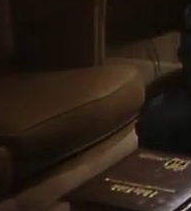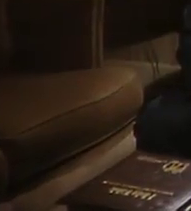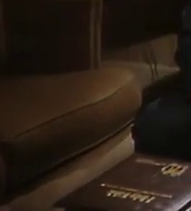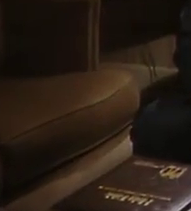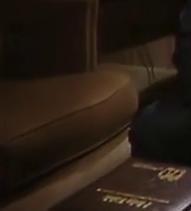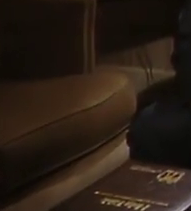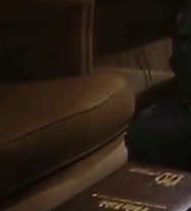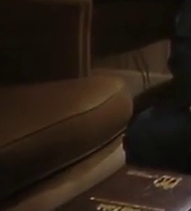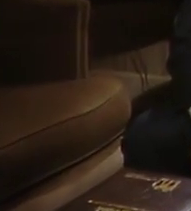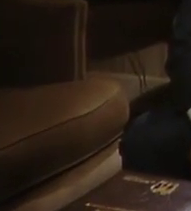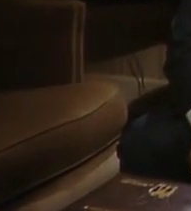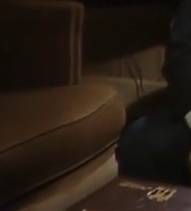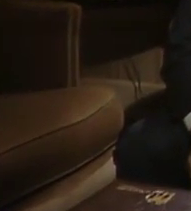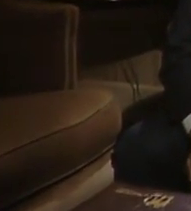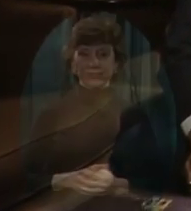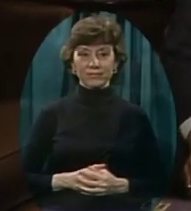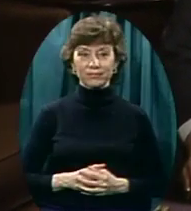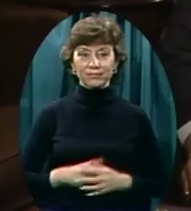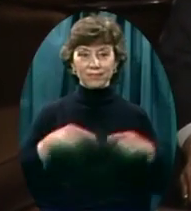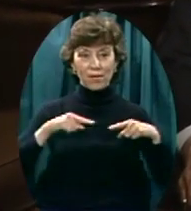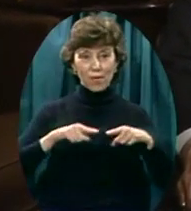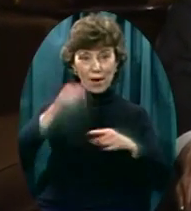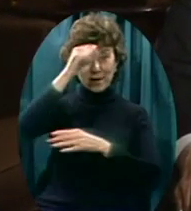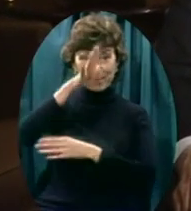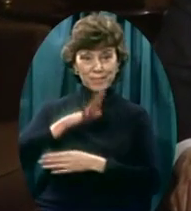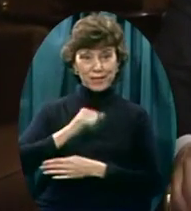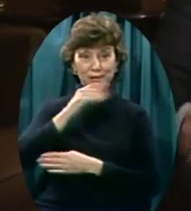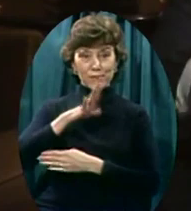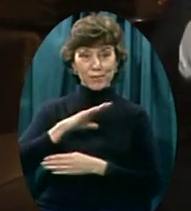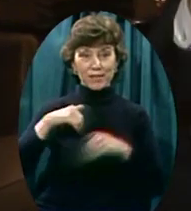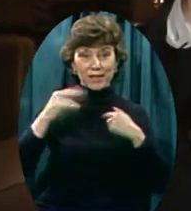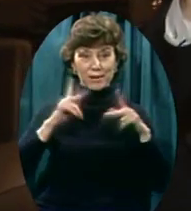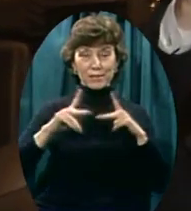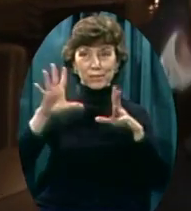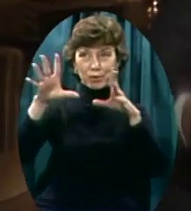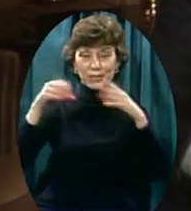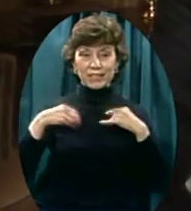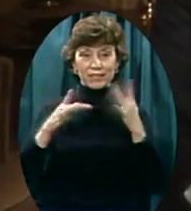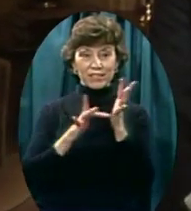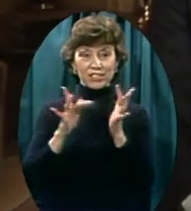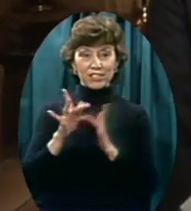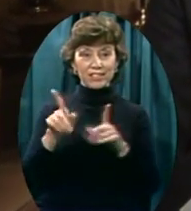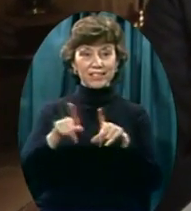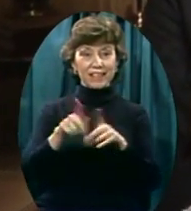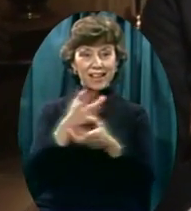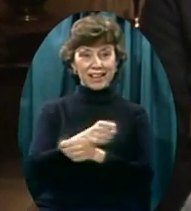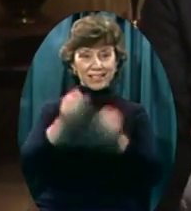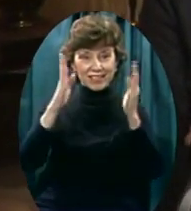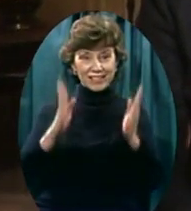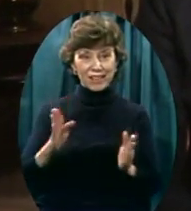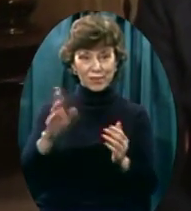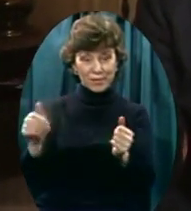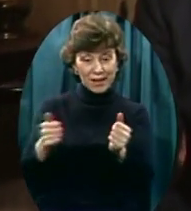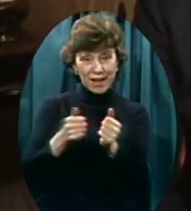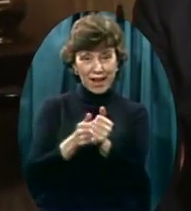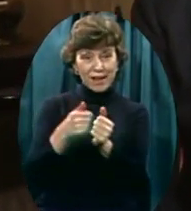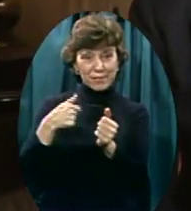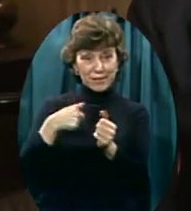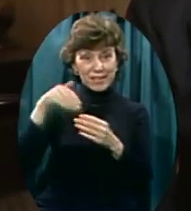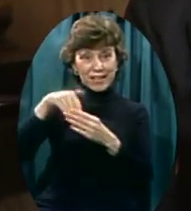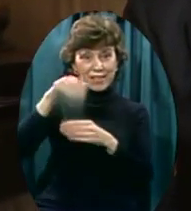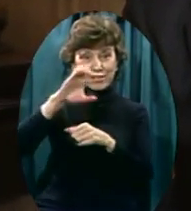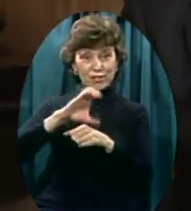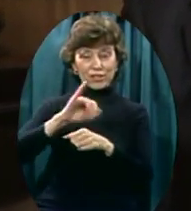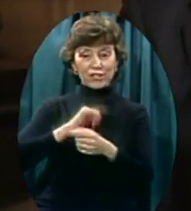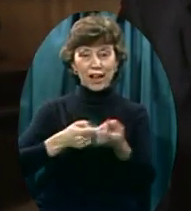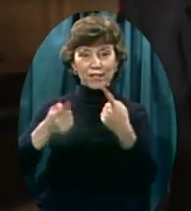While men, women, young people Are receiving Christ as Savior At the church altar Right behind me I've come to the little prayer room Off the